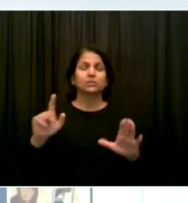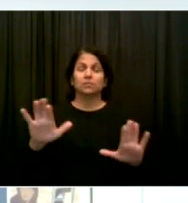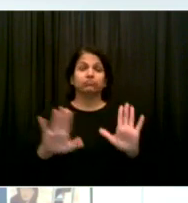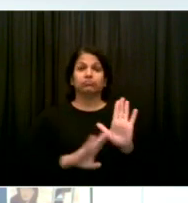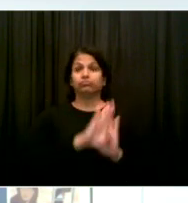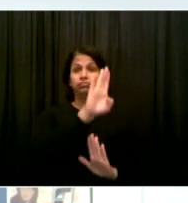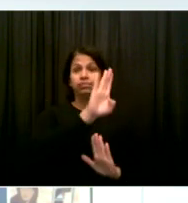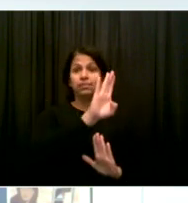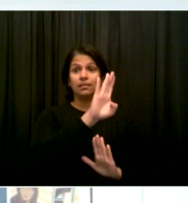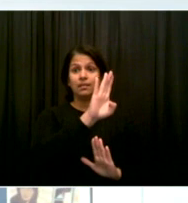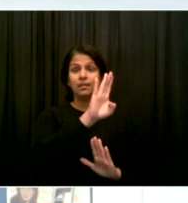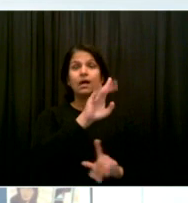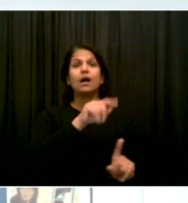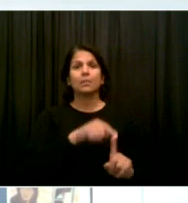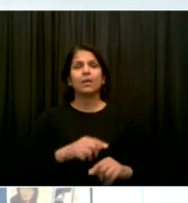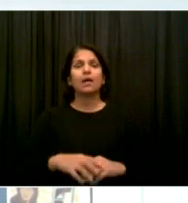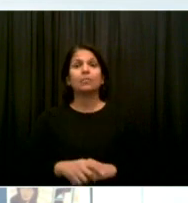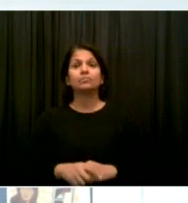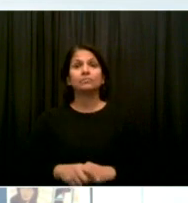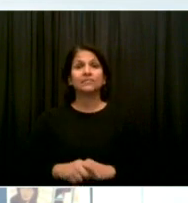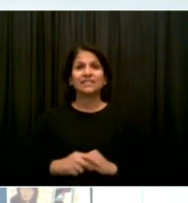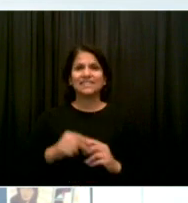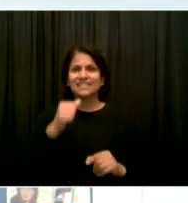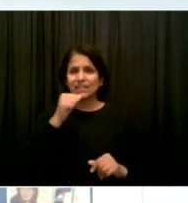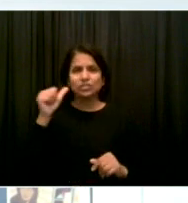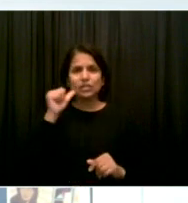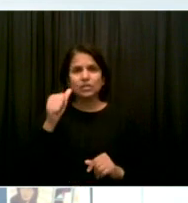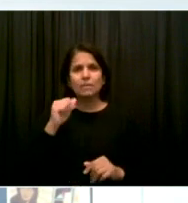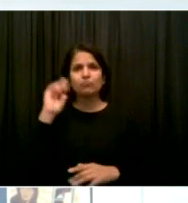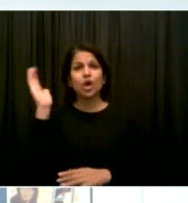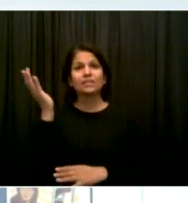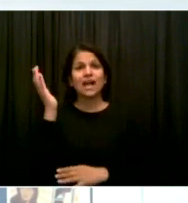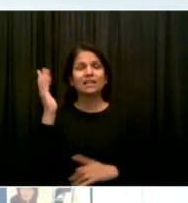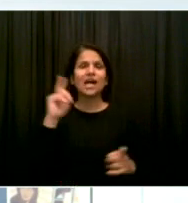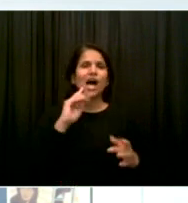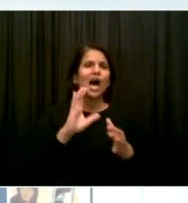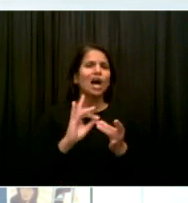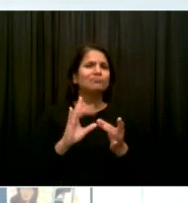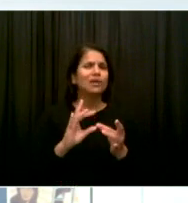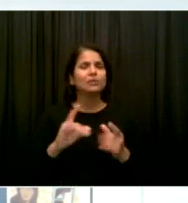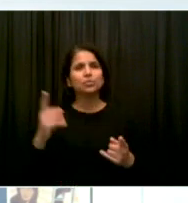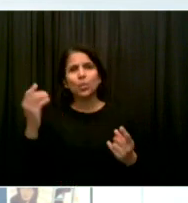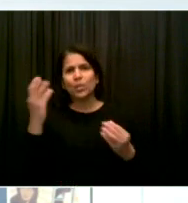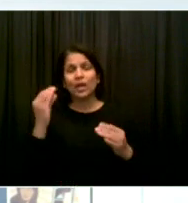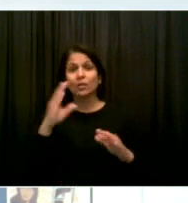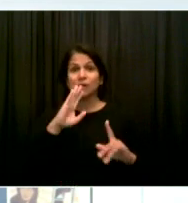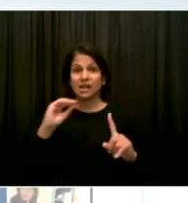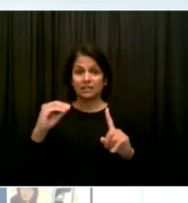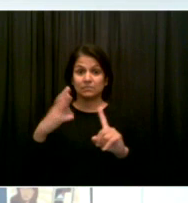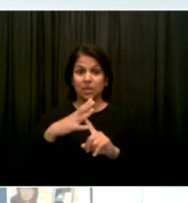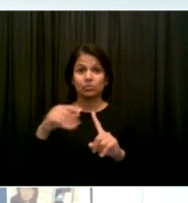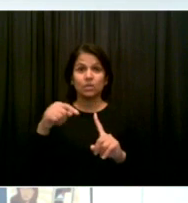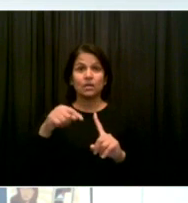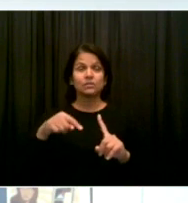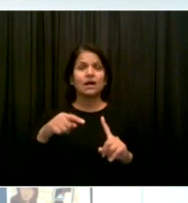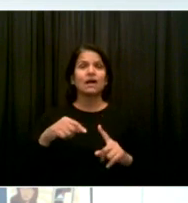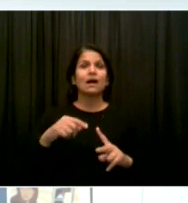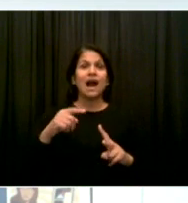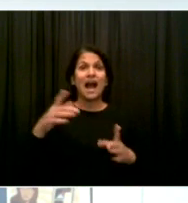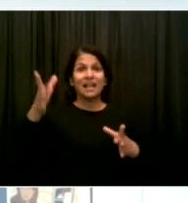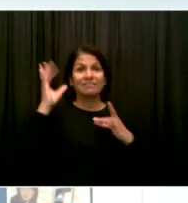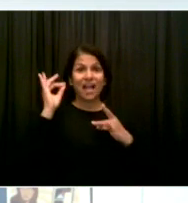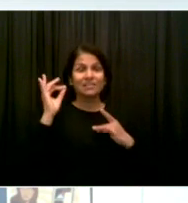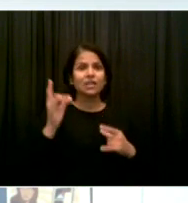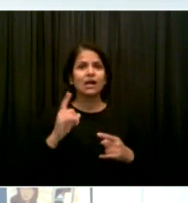Yesterday, what I said was that we have to think about exposures, infection, and disease. And when it comes to